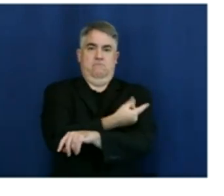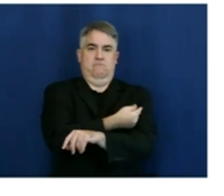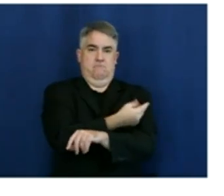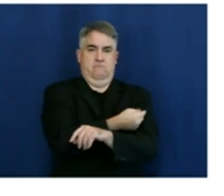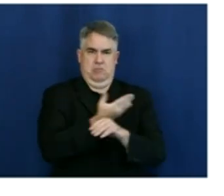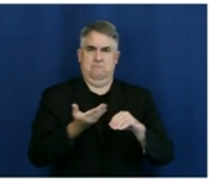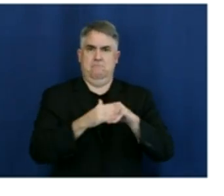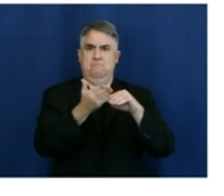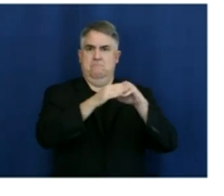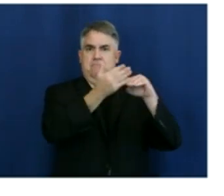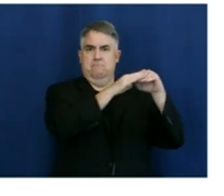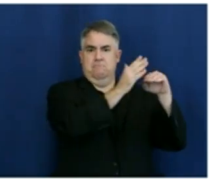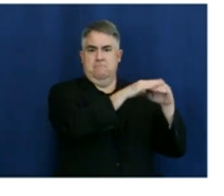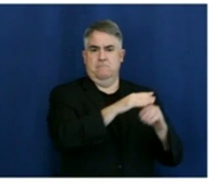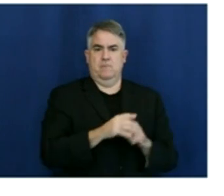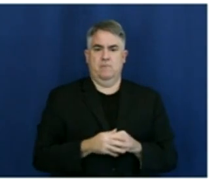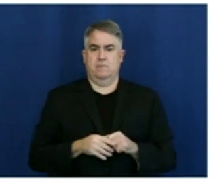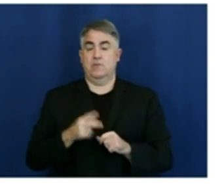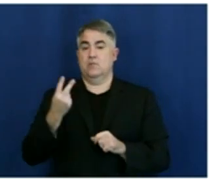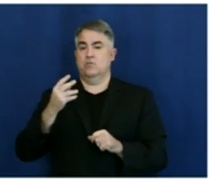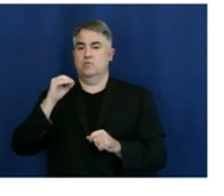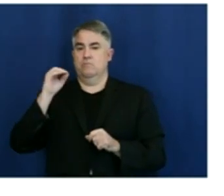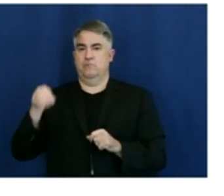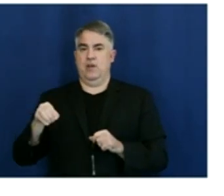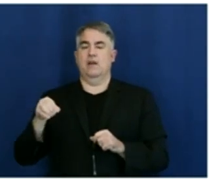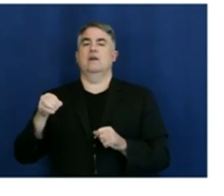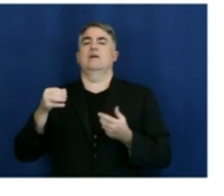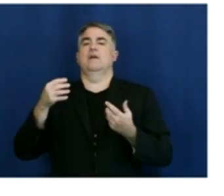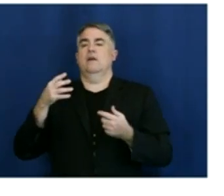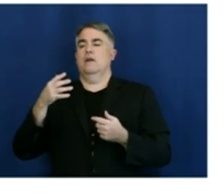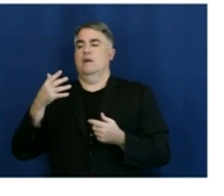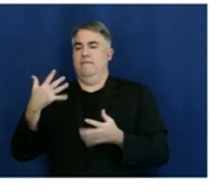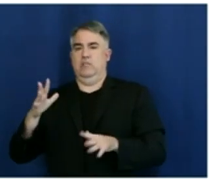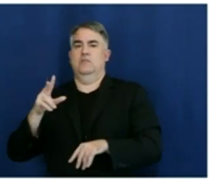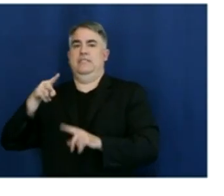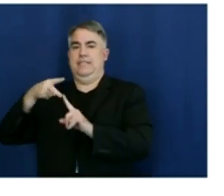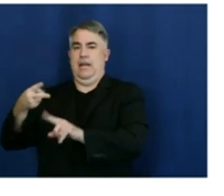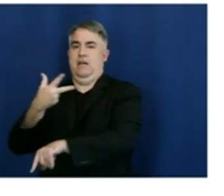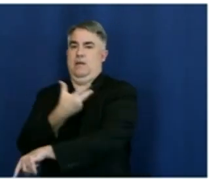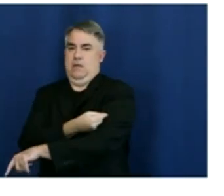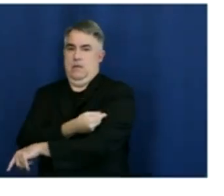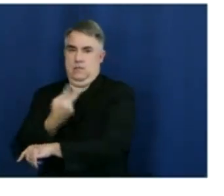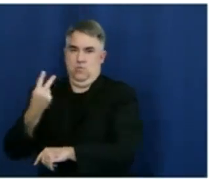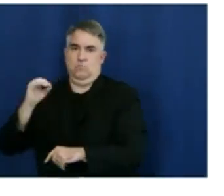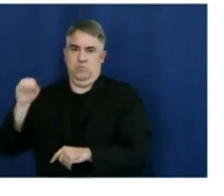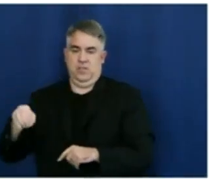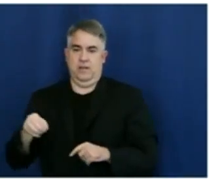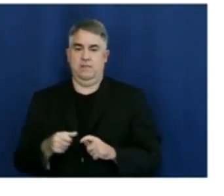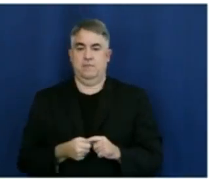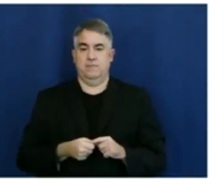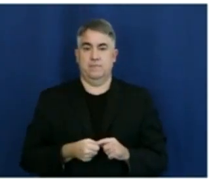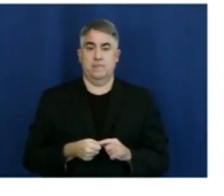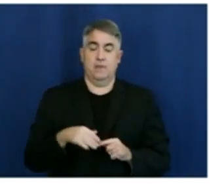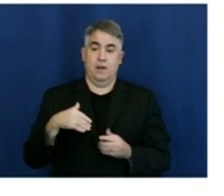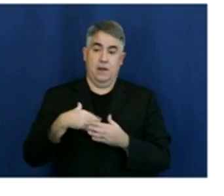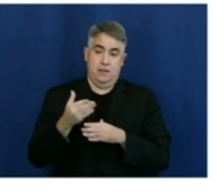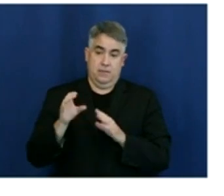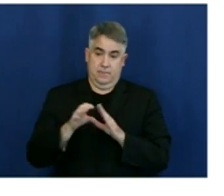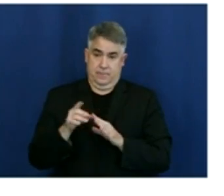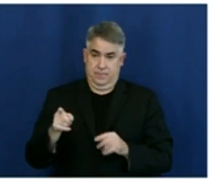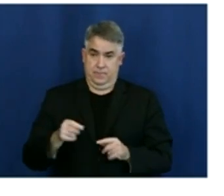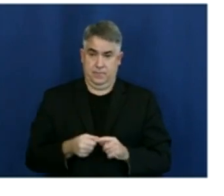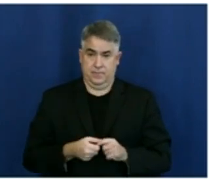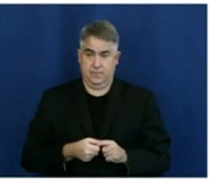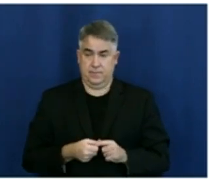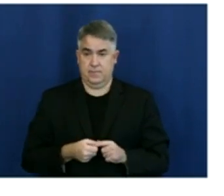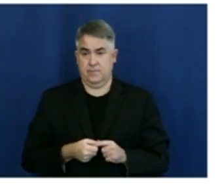fully vaccinated. And again, as the supply increases, we will be able to increase those. Let's go to our next chart. What you see right here